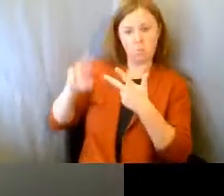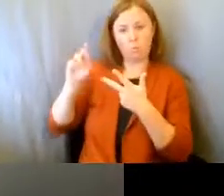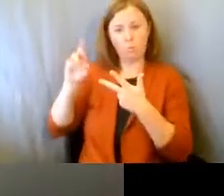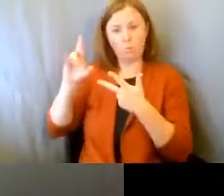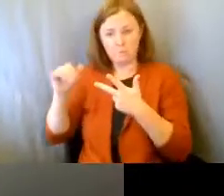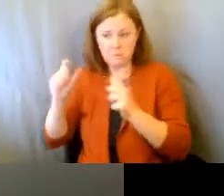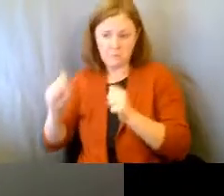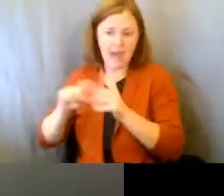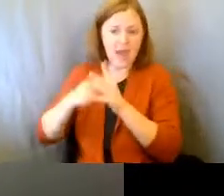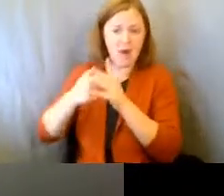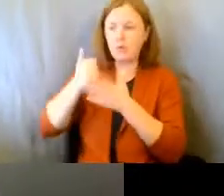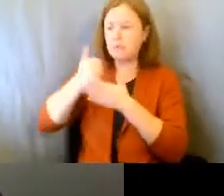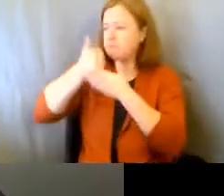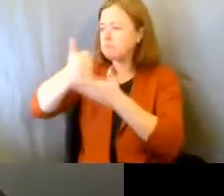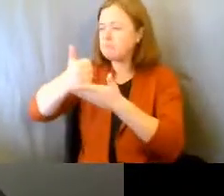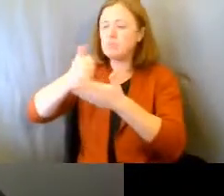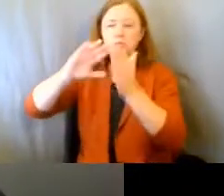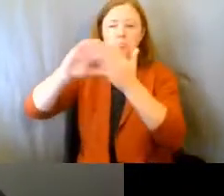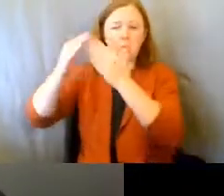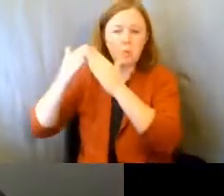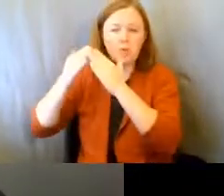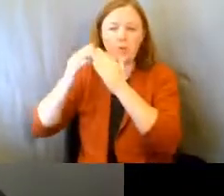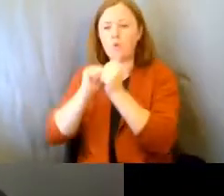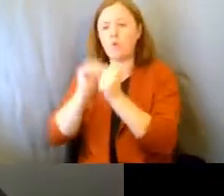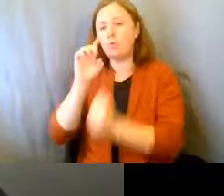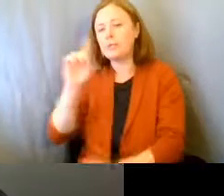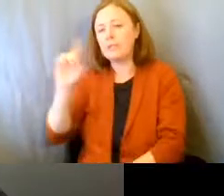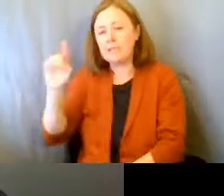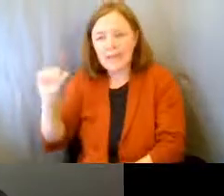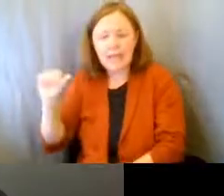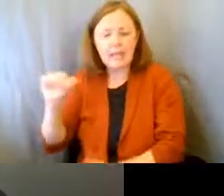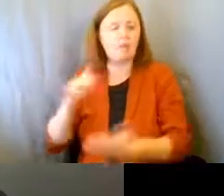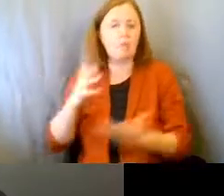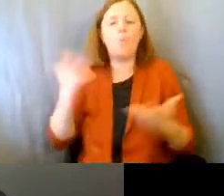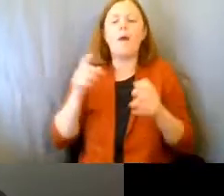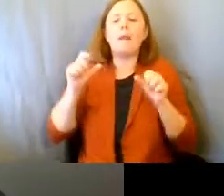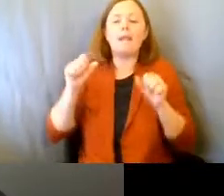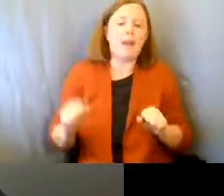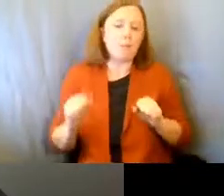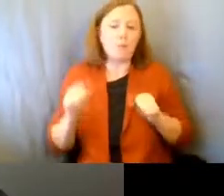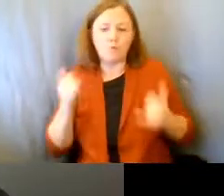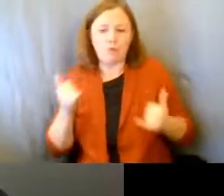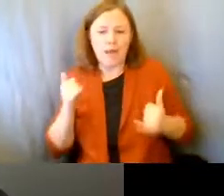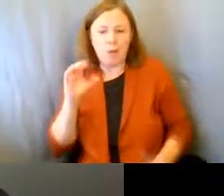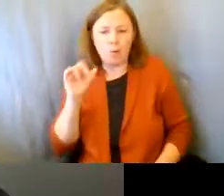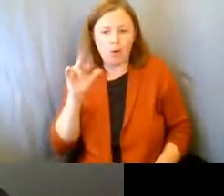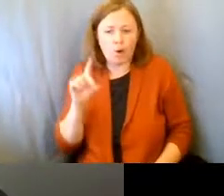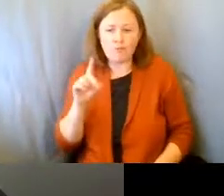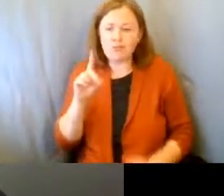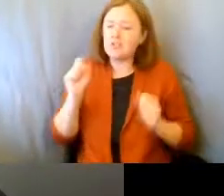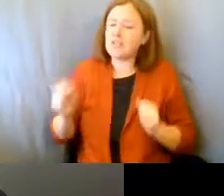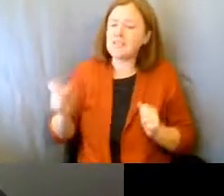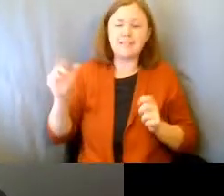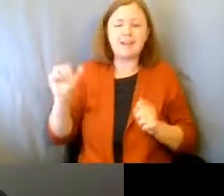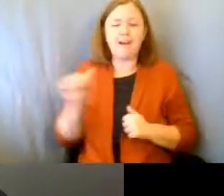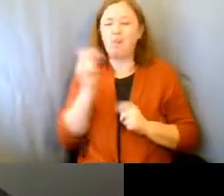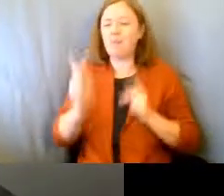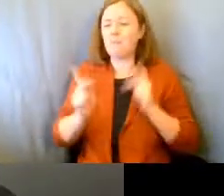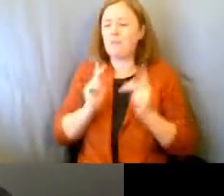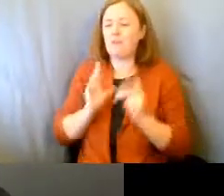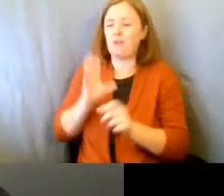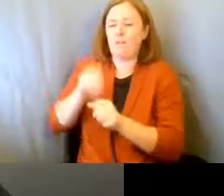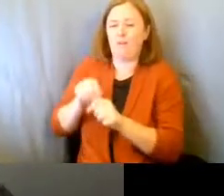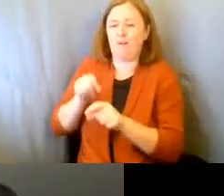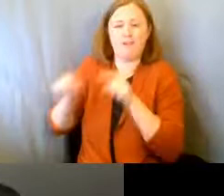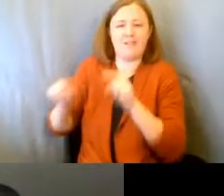engagement services through DDA? What can we do at this time to just get other people involved